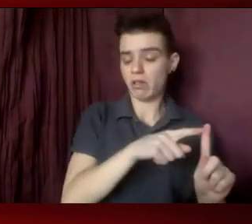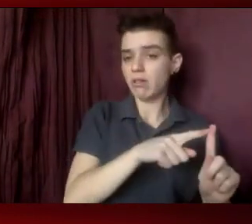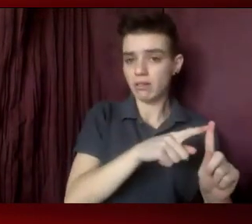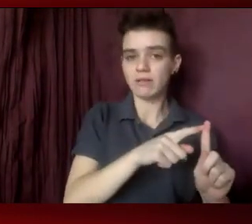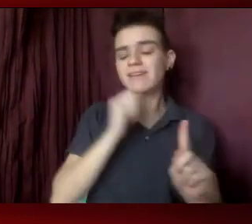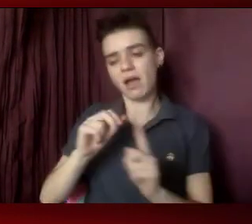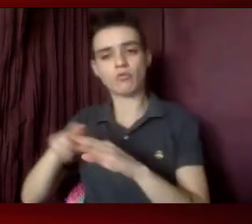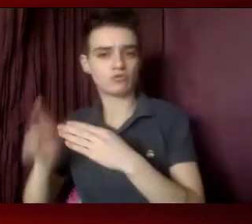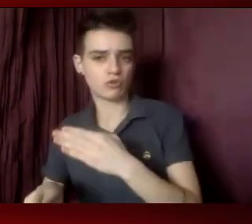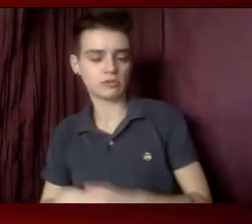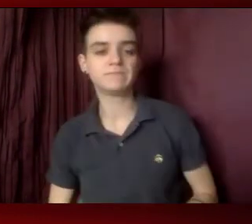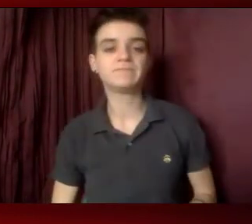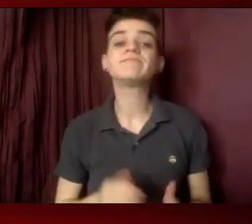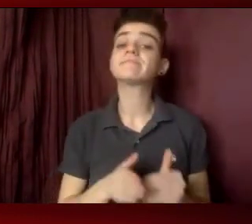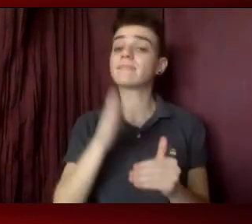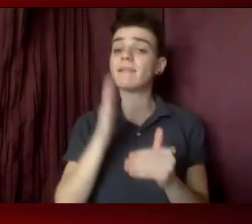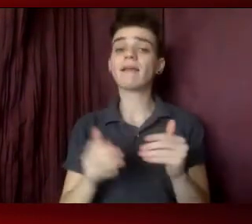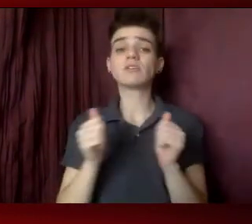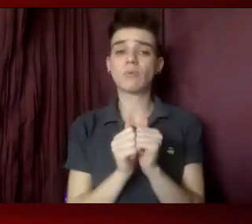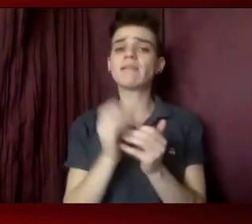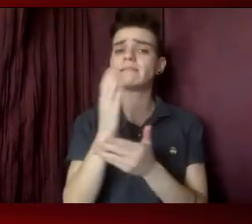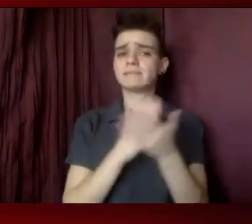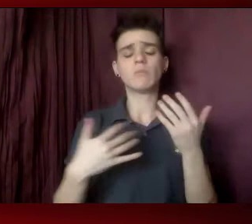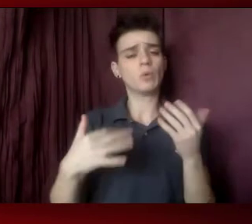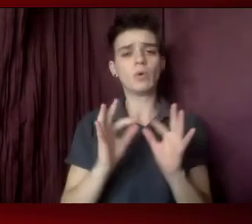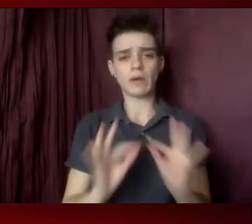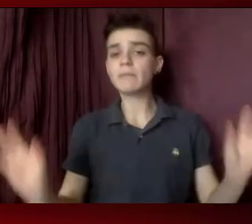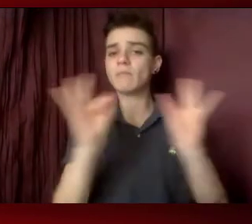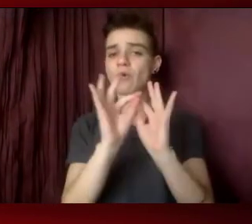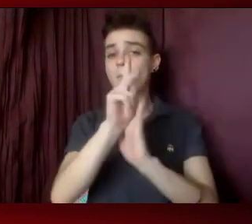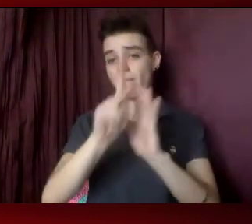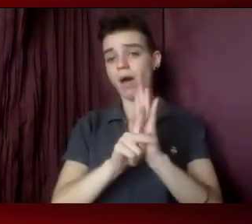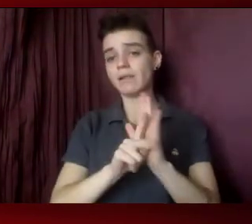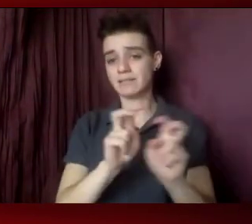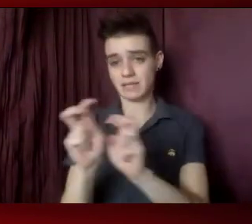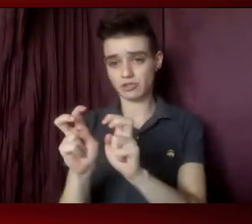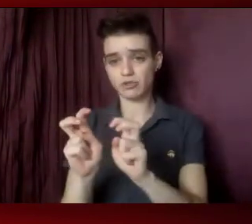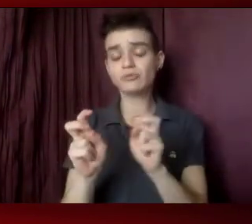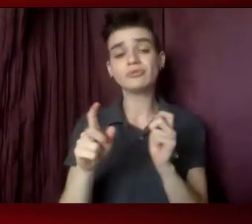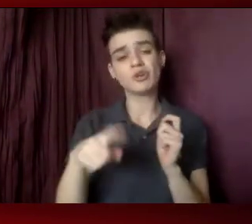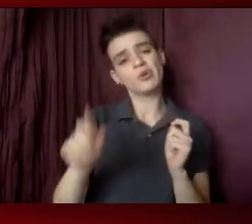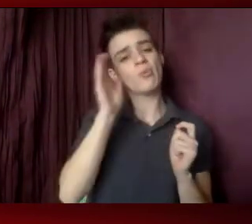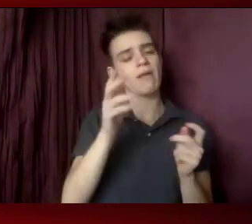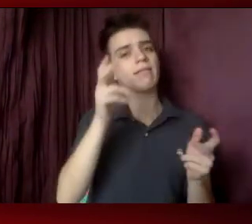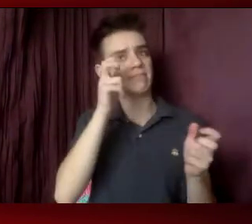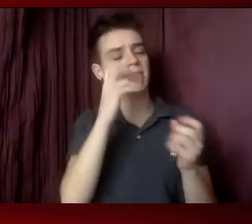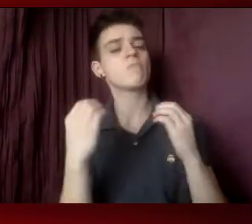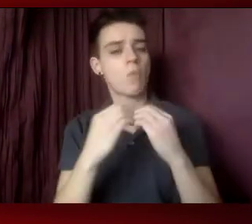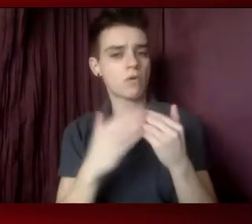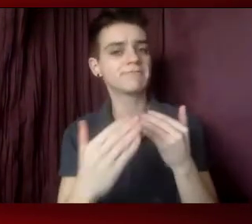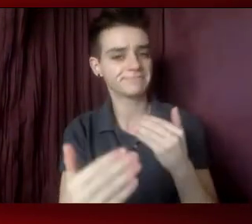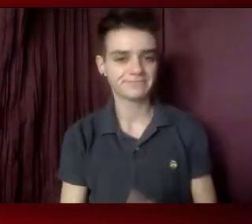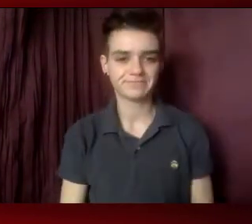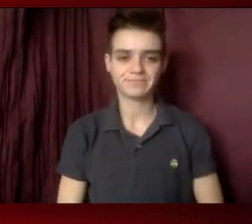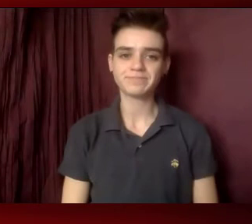And just wanted to end with a couple of really important policy issues that I'm sure you're going to hear a lot more about as you